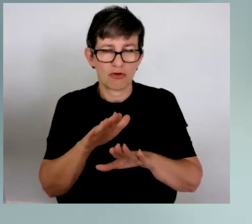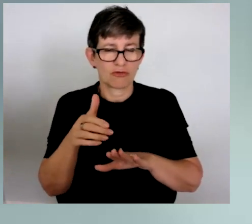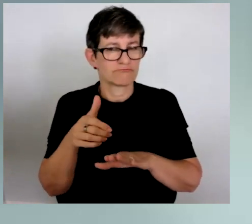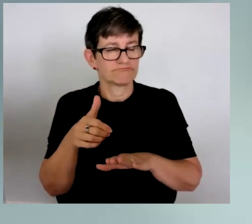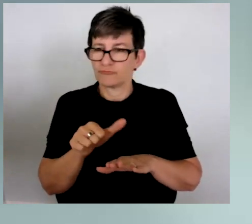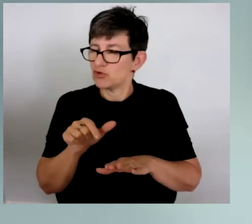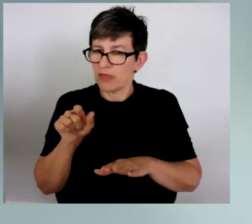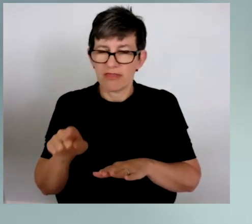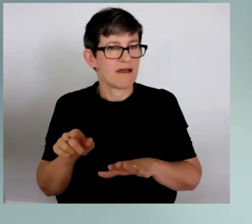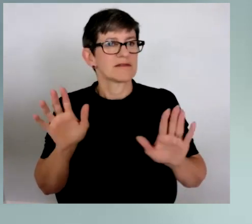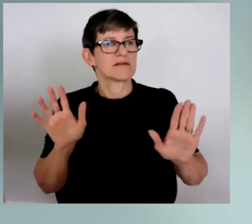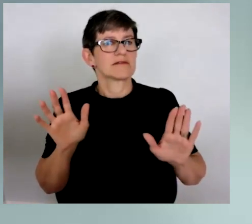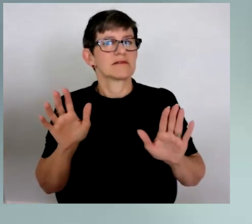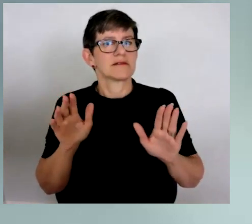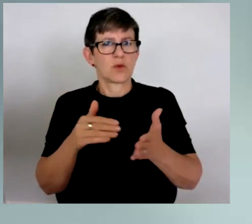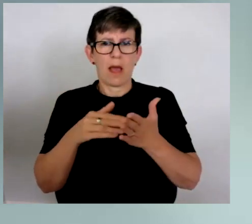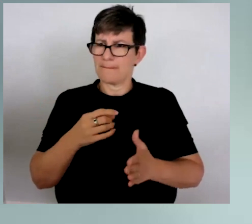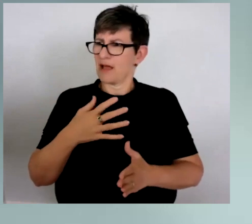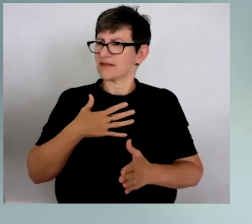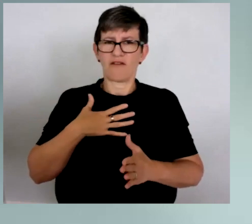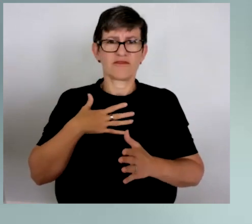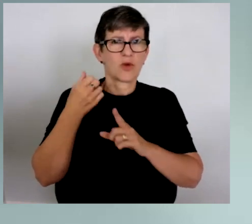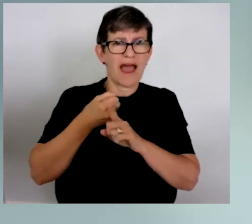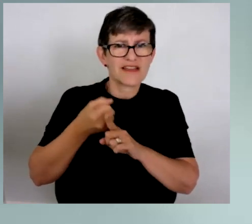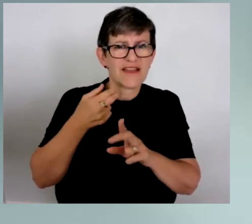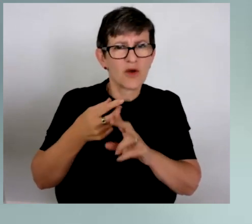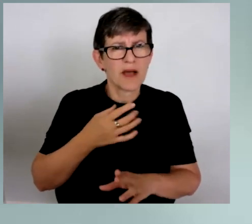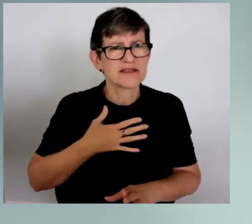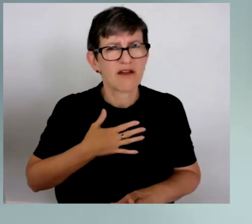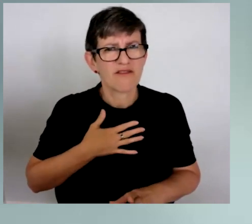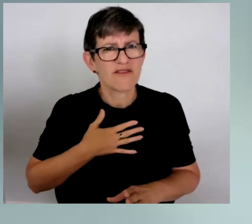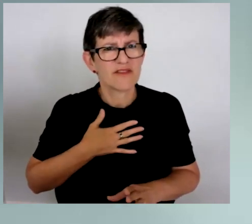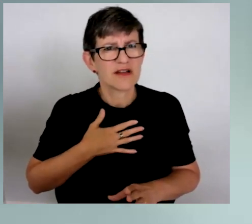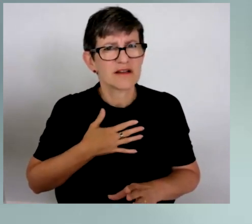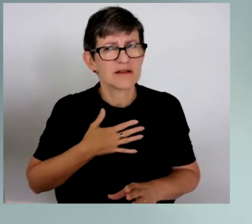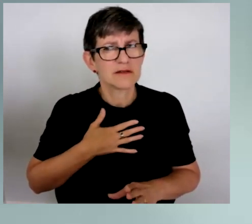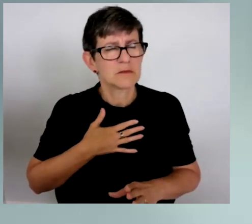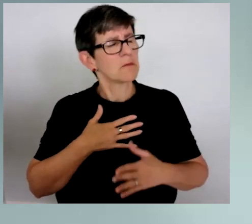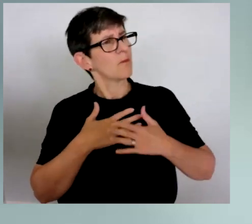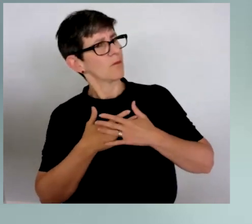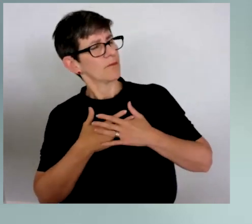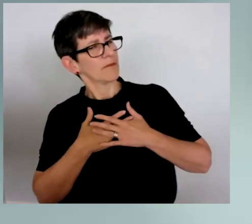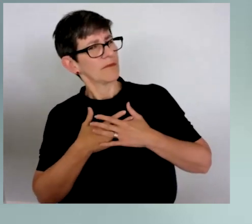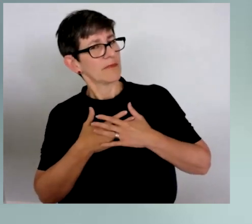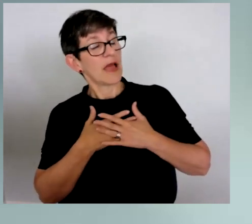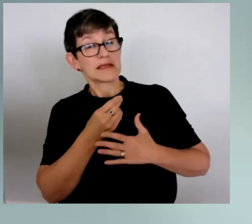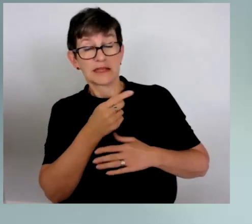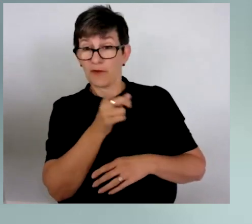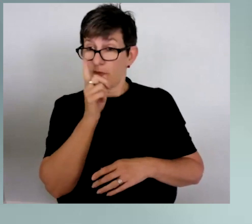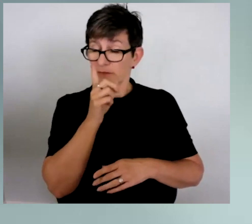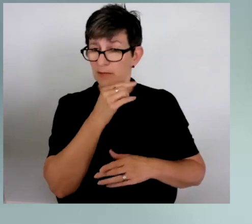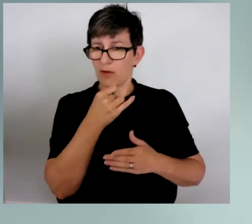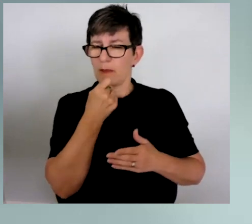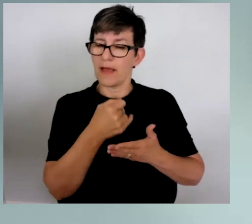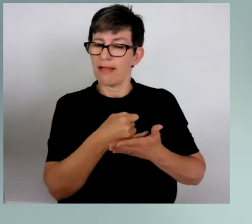to, you know, to, progress my individual advocacy issue. Now, I really respected some of these